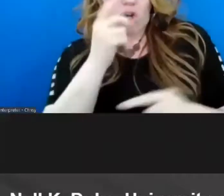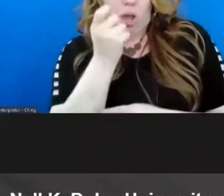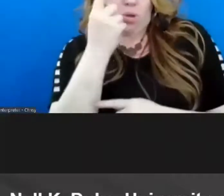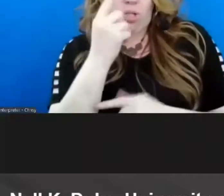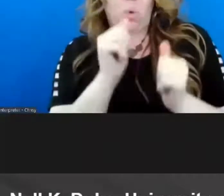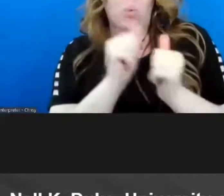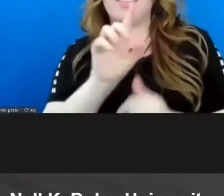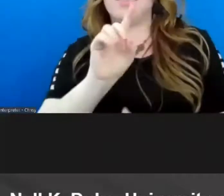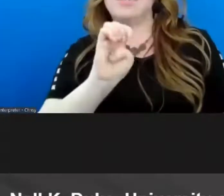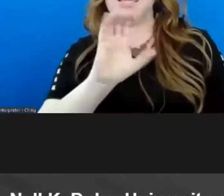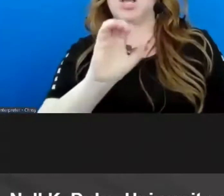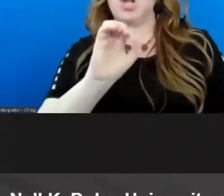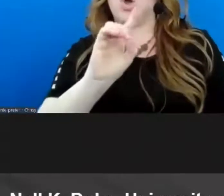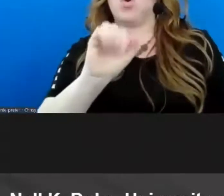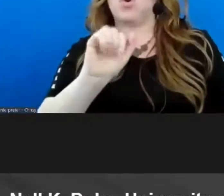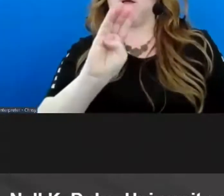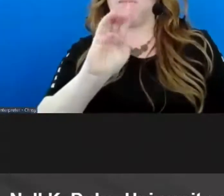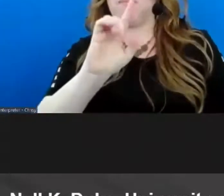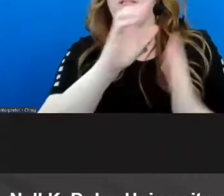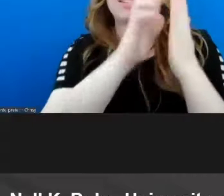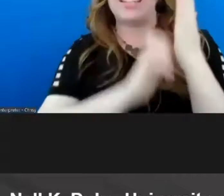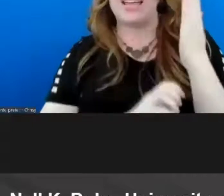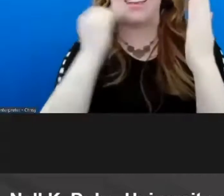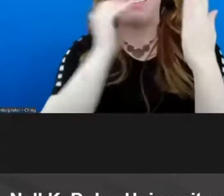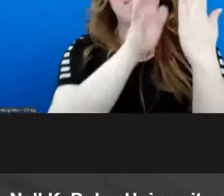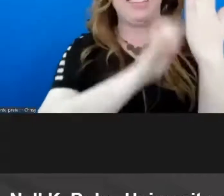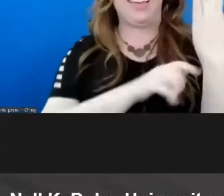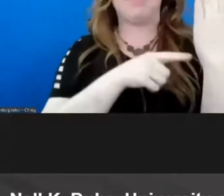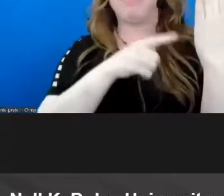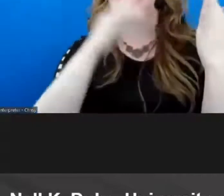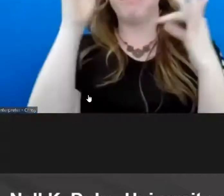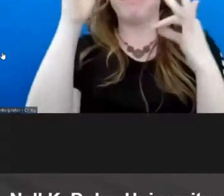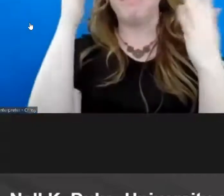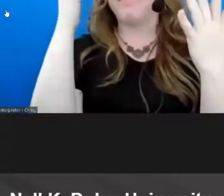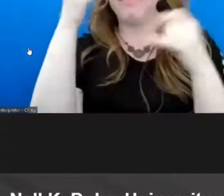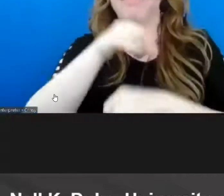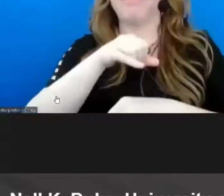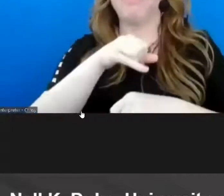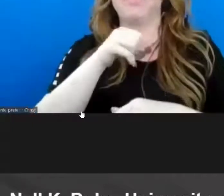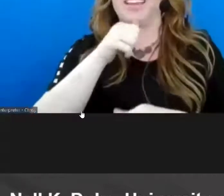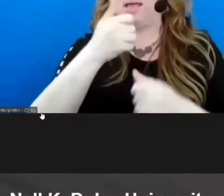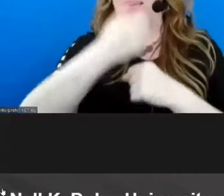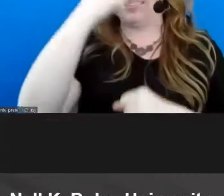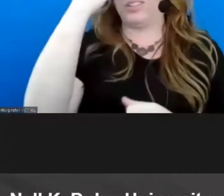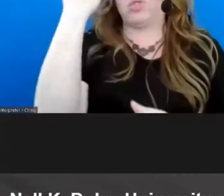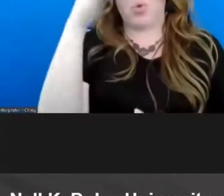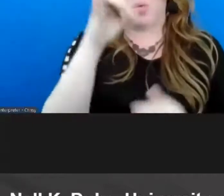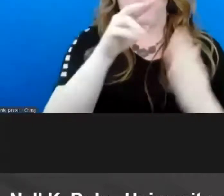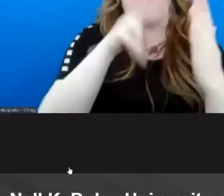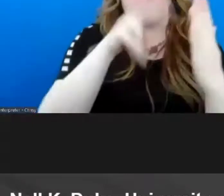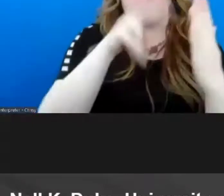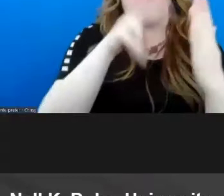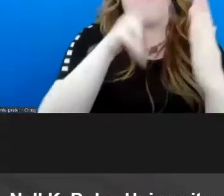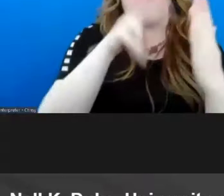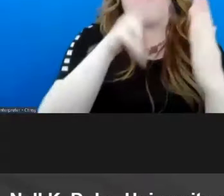texts and if the texts are so nonsensical that you couldn't know if you were reading it correctly or not you know if your comprehension